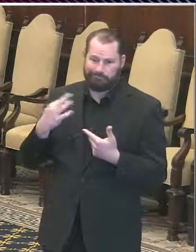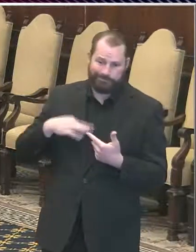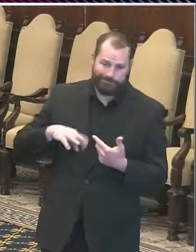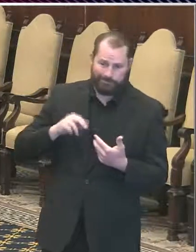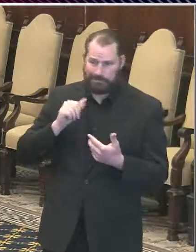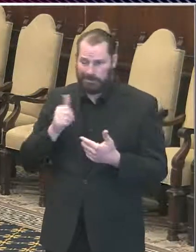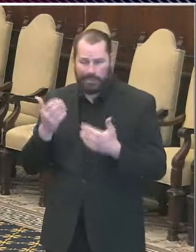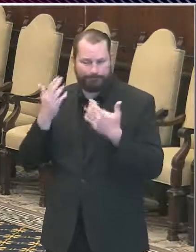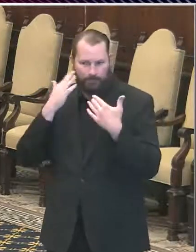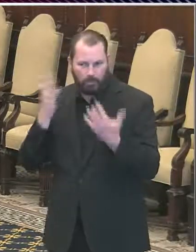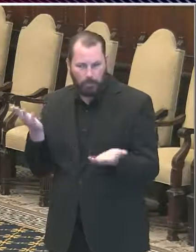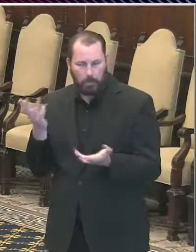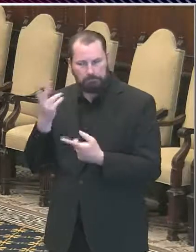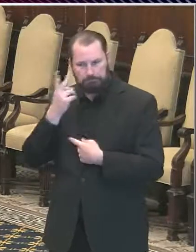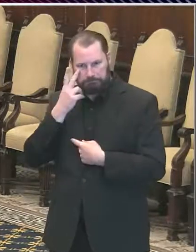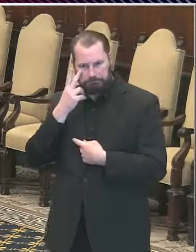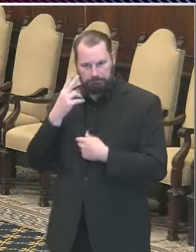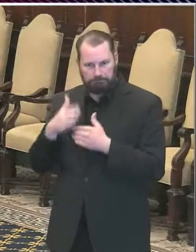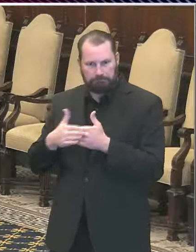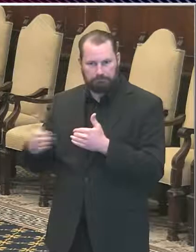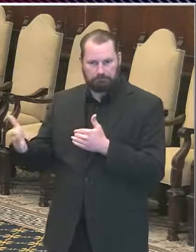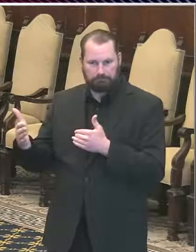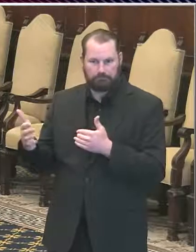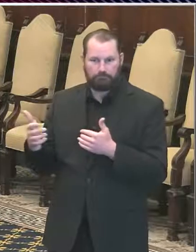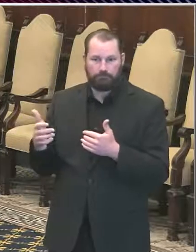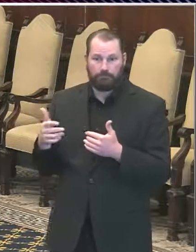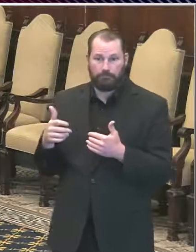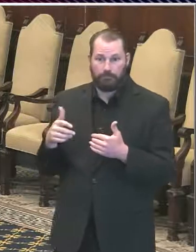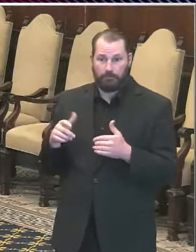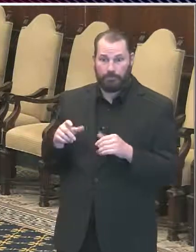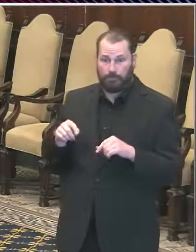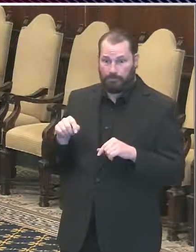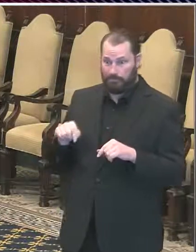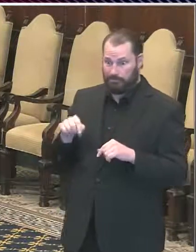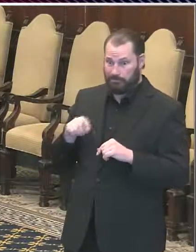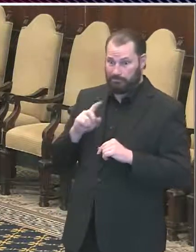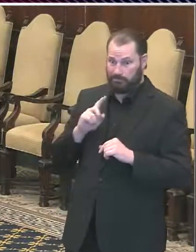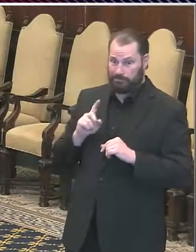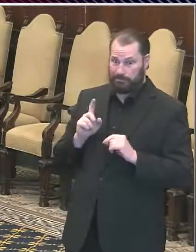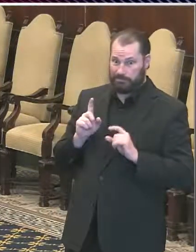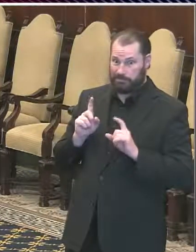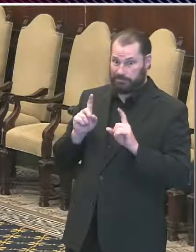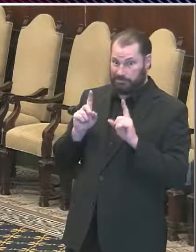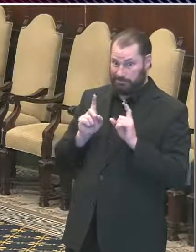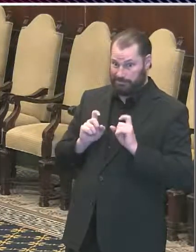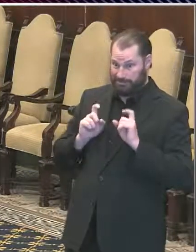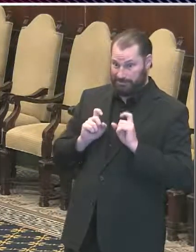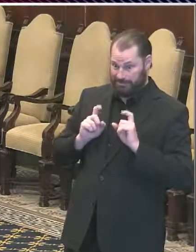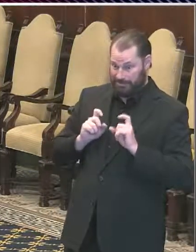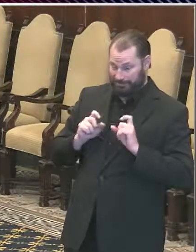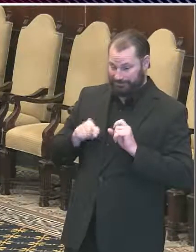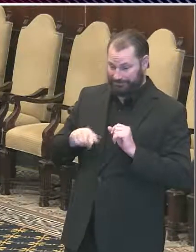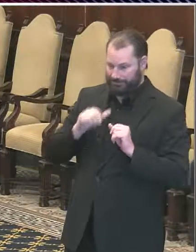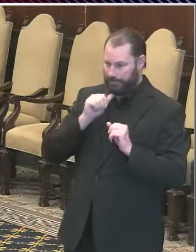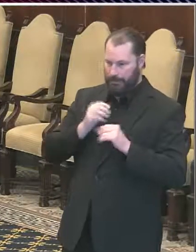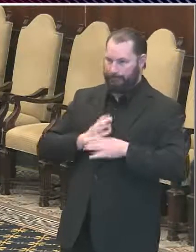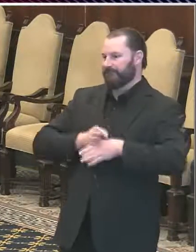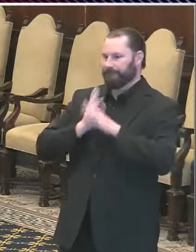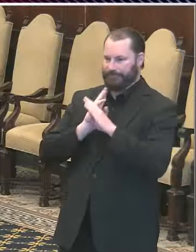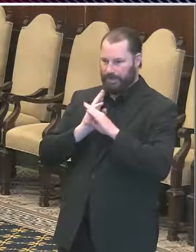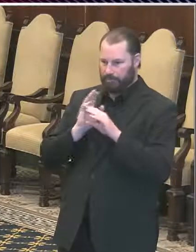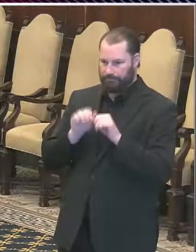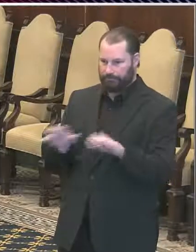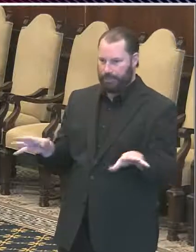the test itself that prevents the spread of the virus. The virus doesn't care if you know where it is. It's only if that testing provides you information